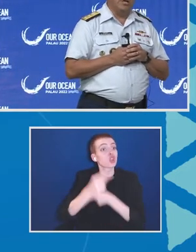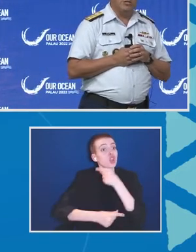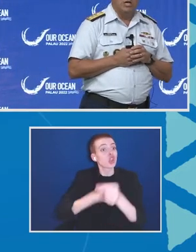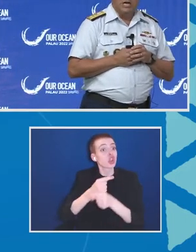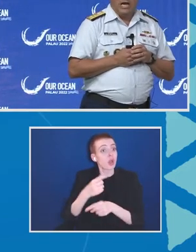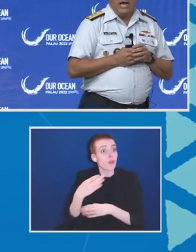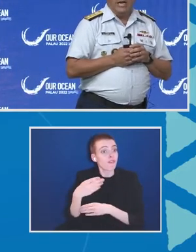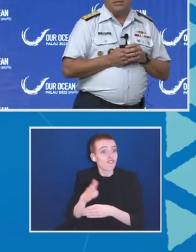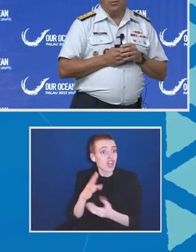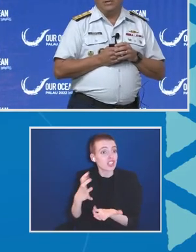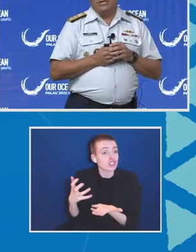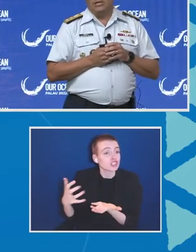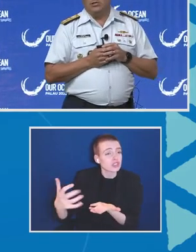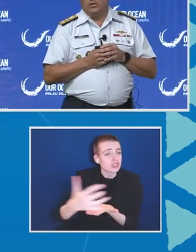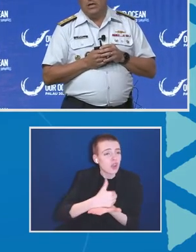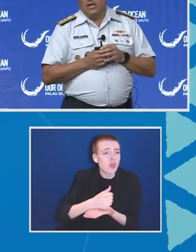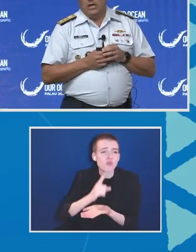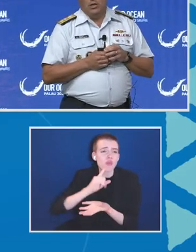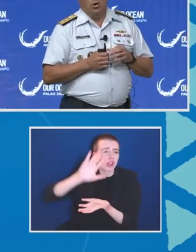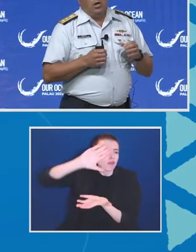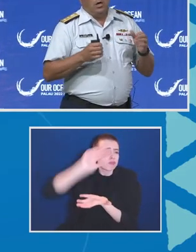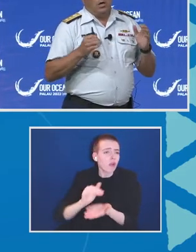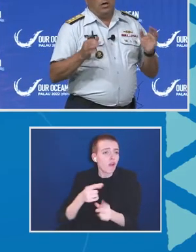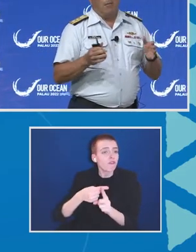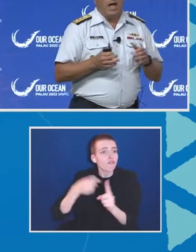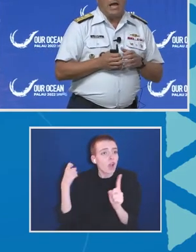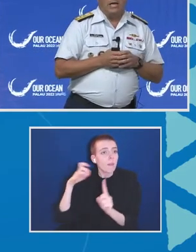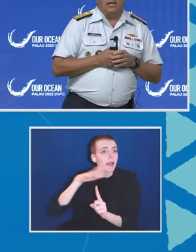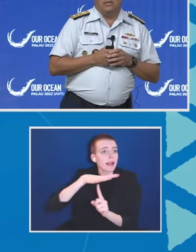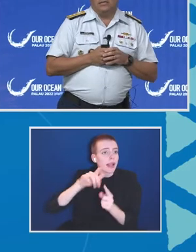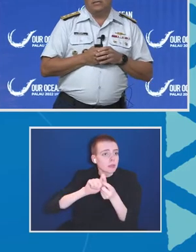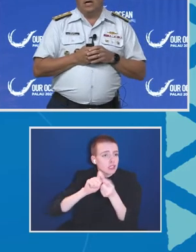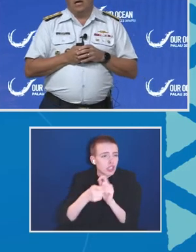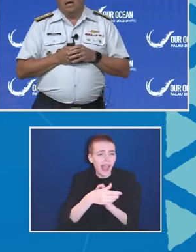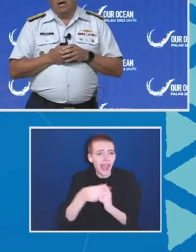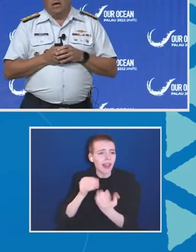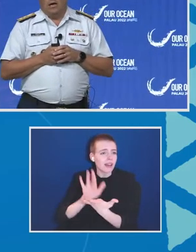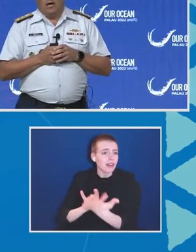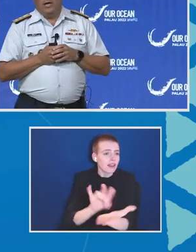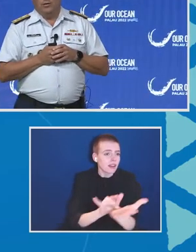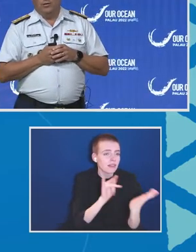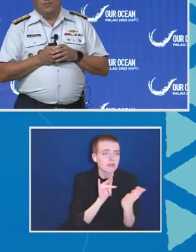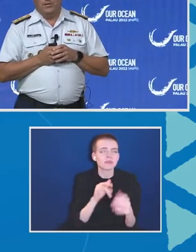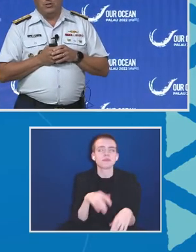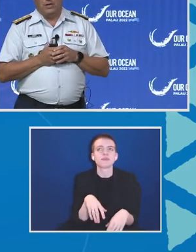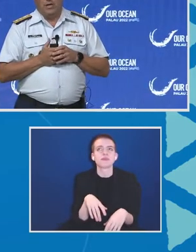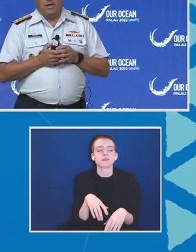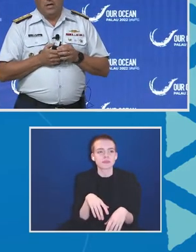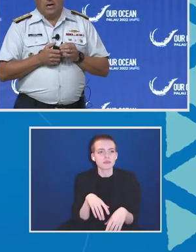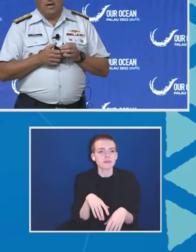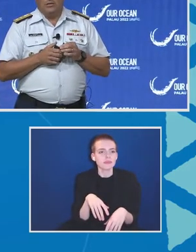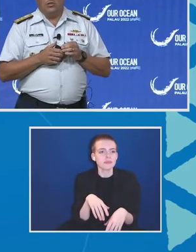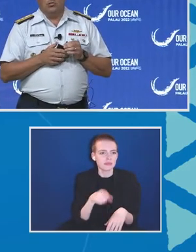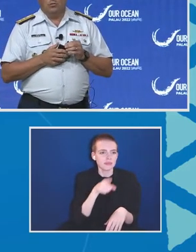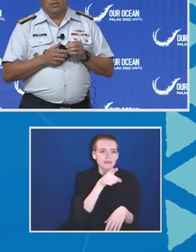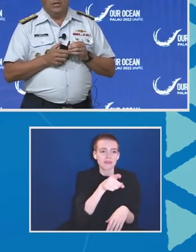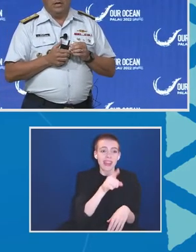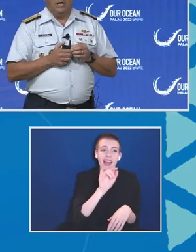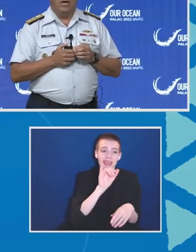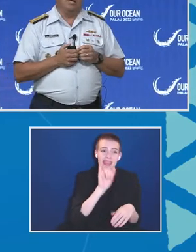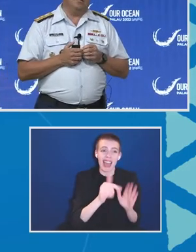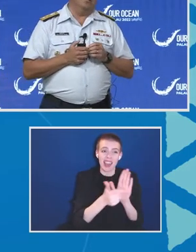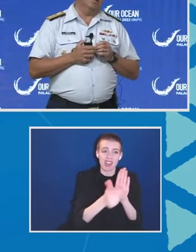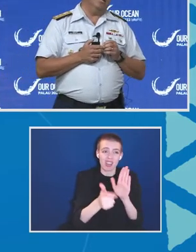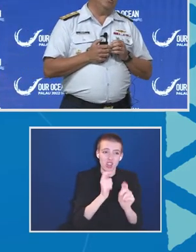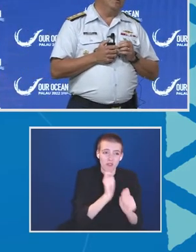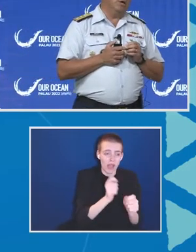climate change and exploitation. You know, combating this IUU fishing is truly,